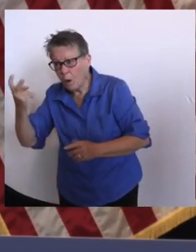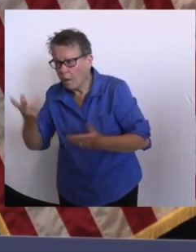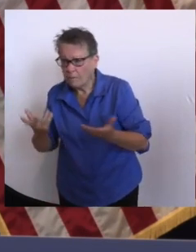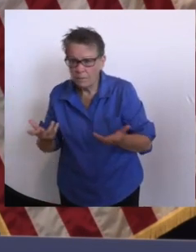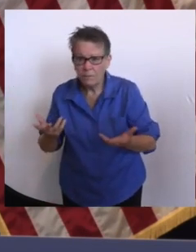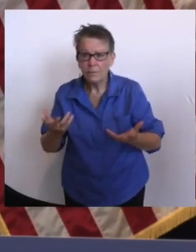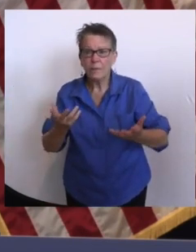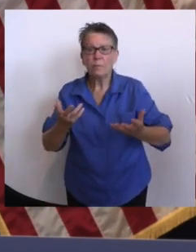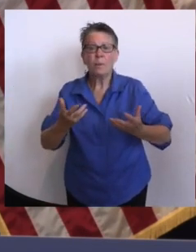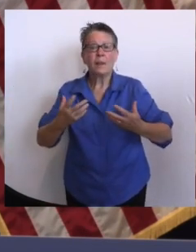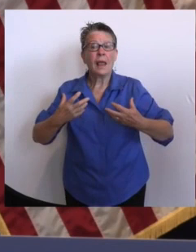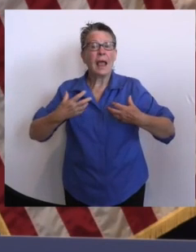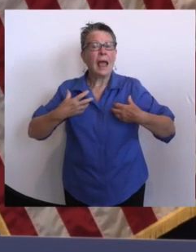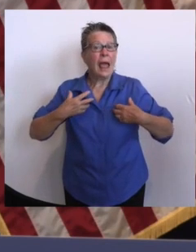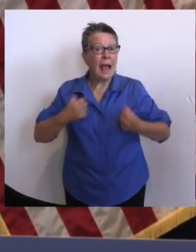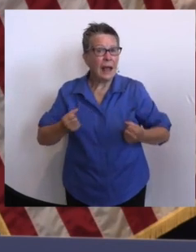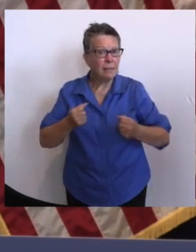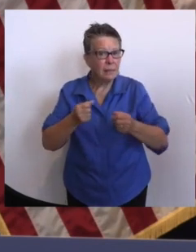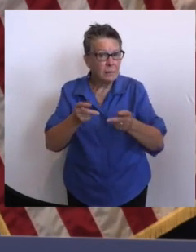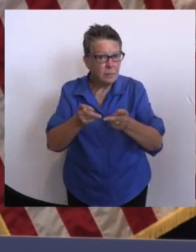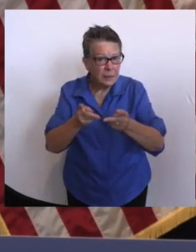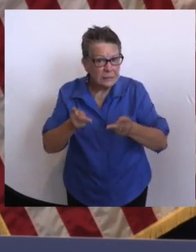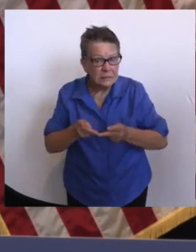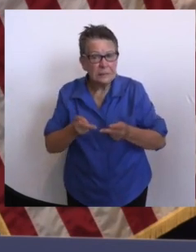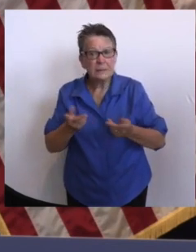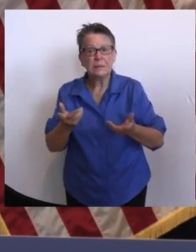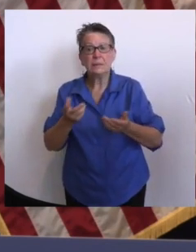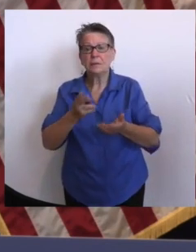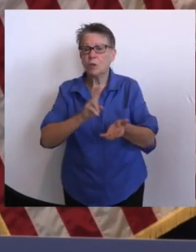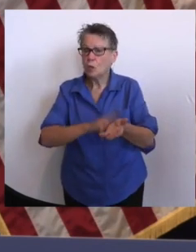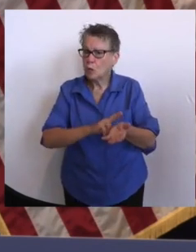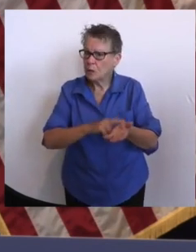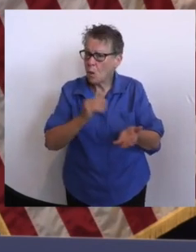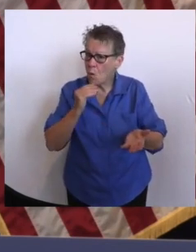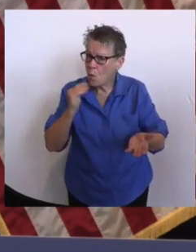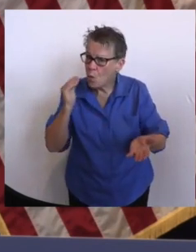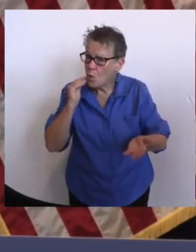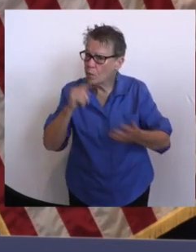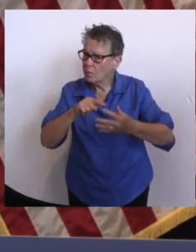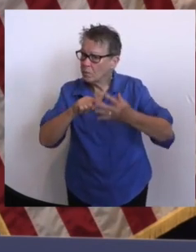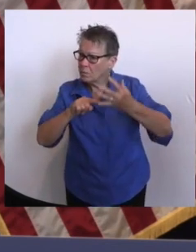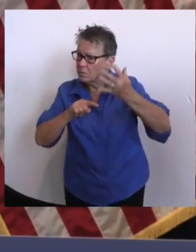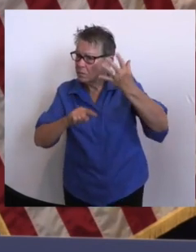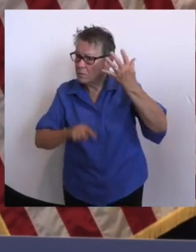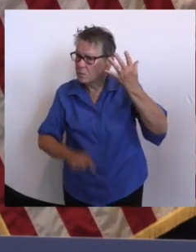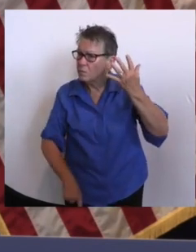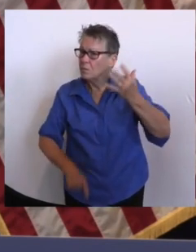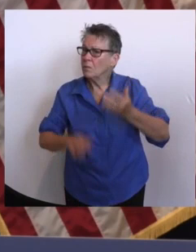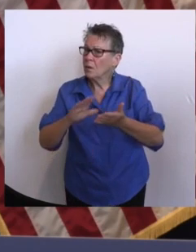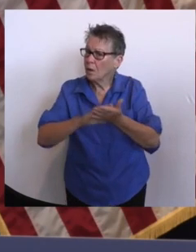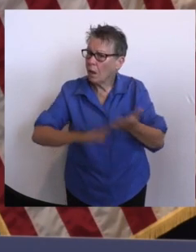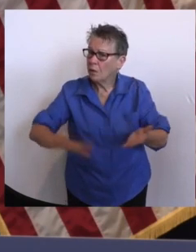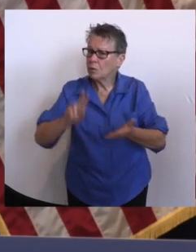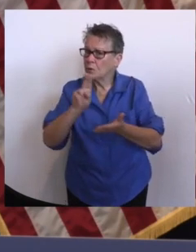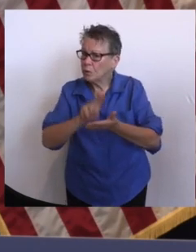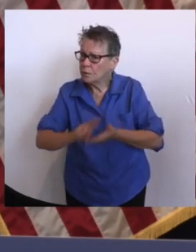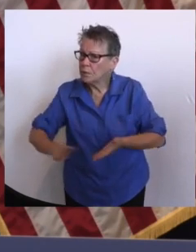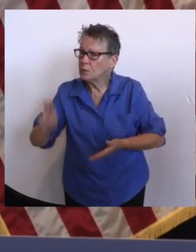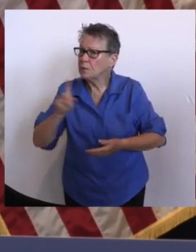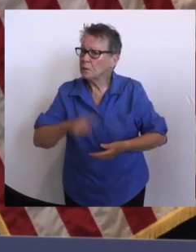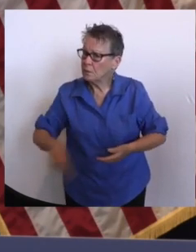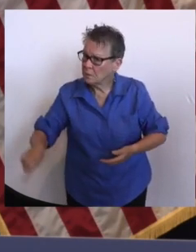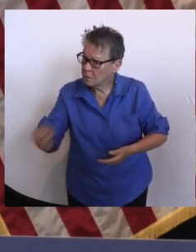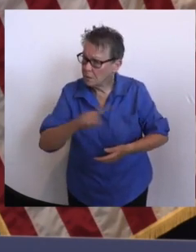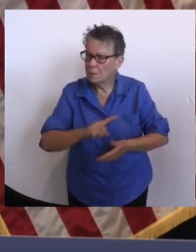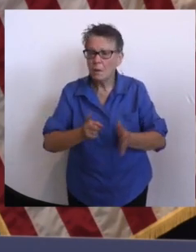authorities, and colleges and universities will be required to be fully vaccinated against COVID-19 or be subject to COVID